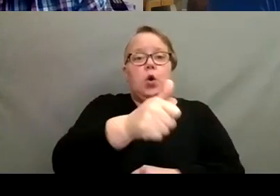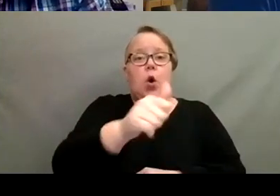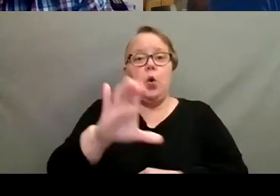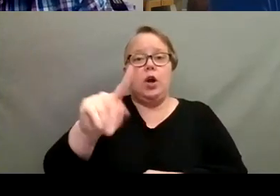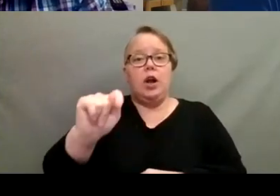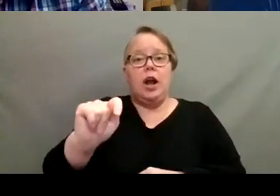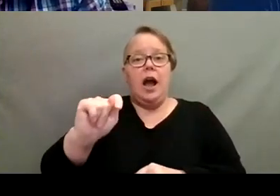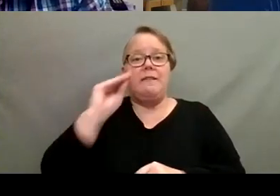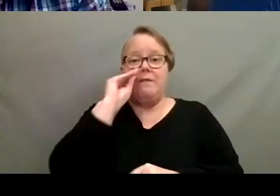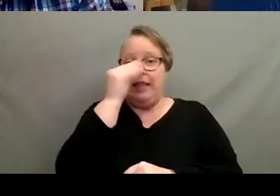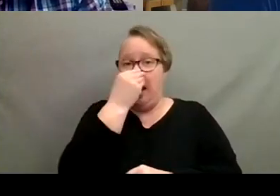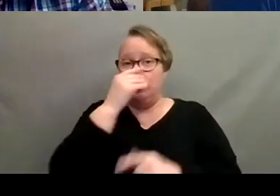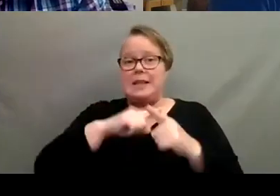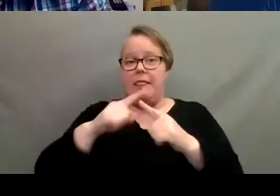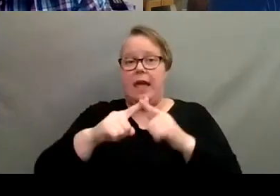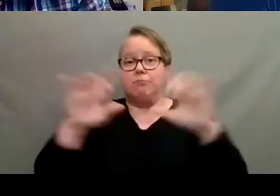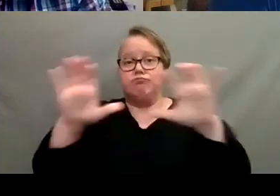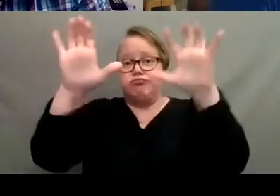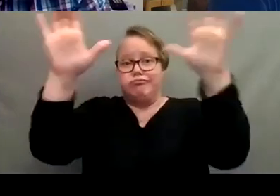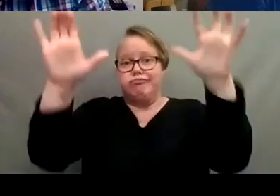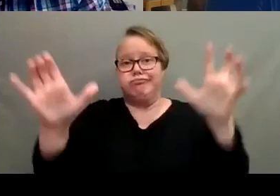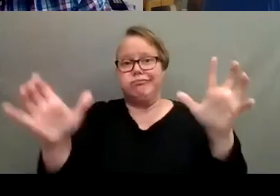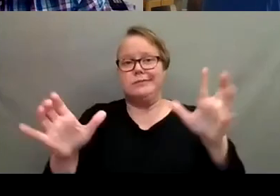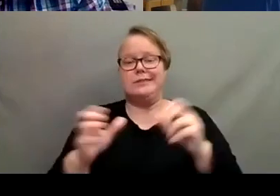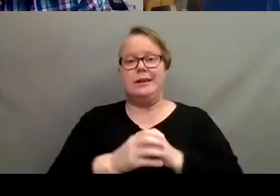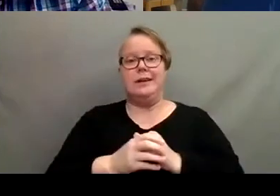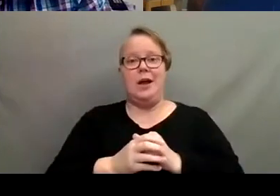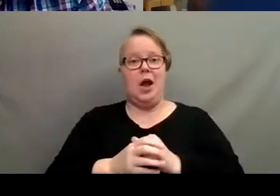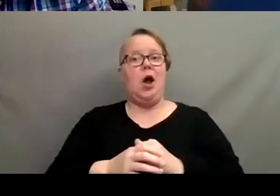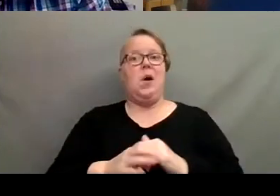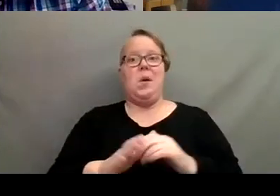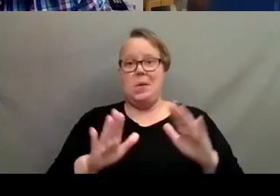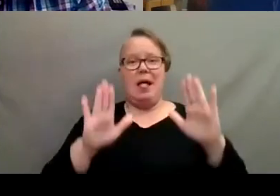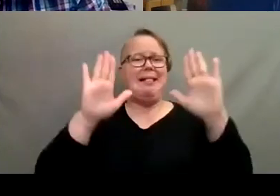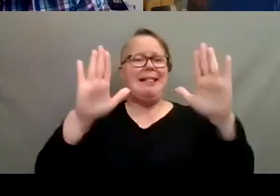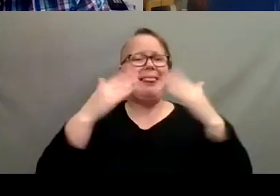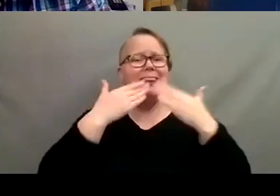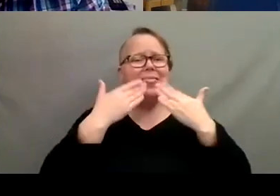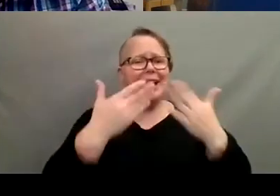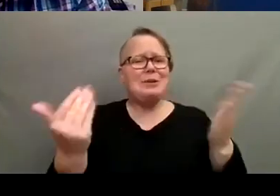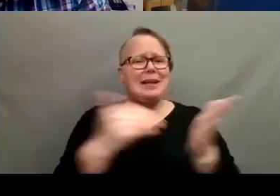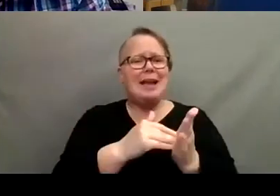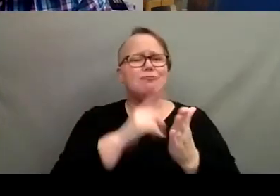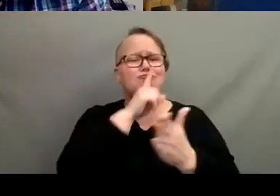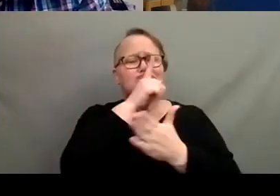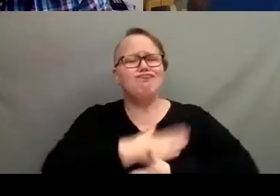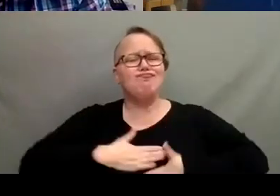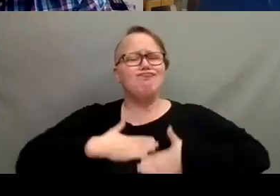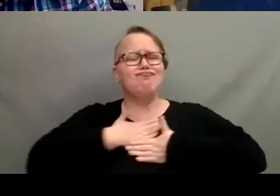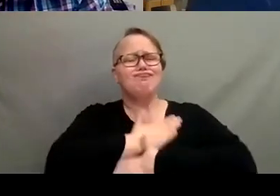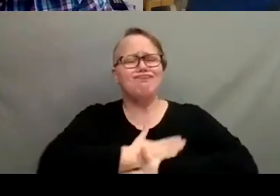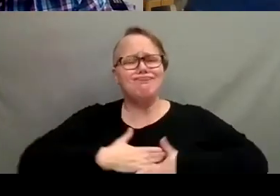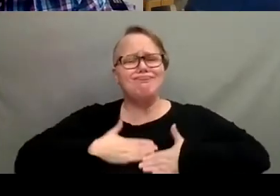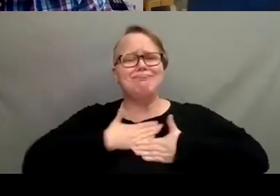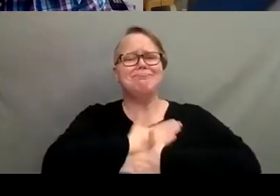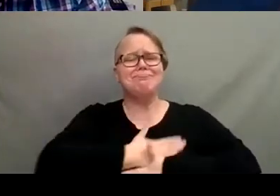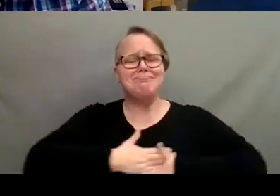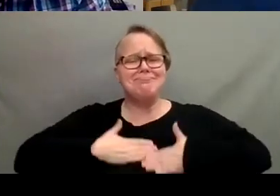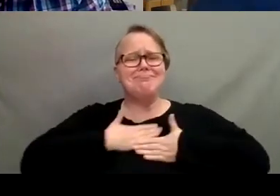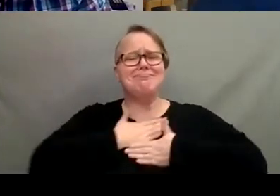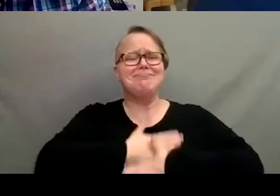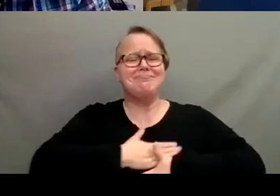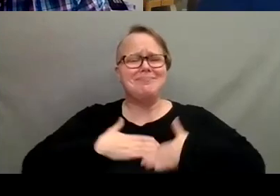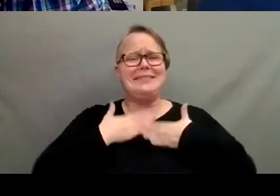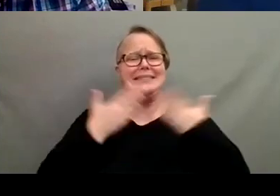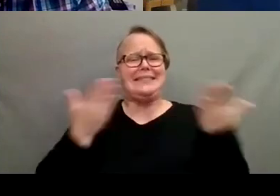an arrangement with those. Yeah, that is great. So well, Candace, thank you again. We really do appreciate you having, we really do appreciate you